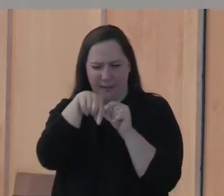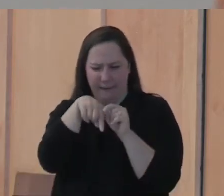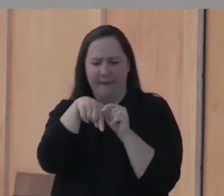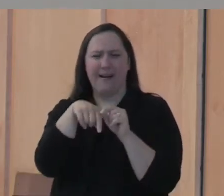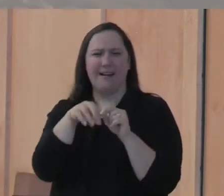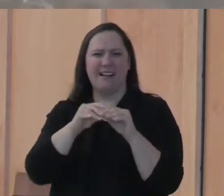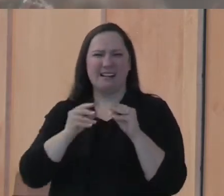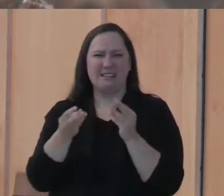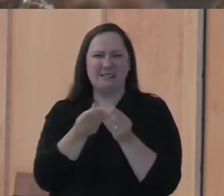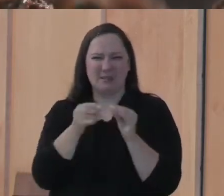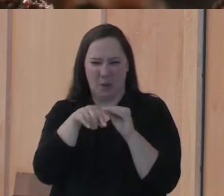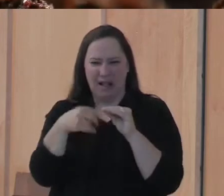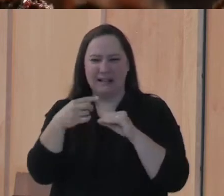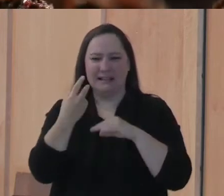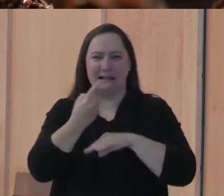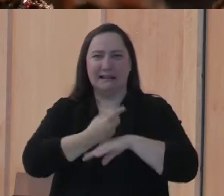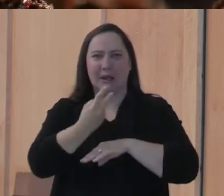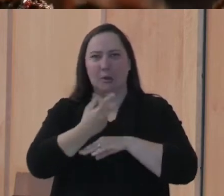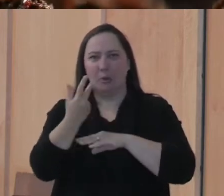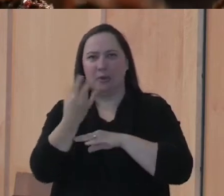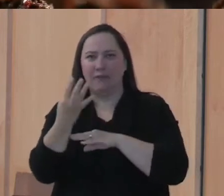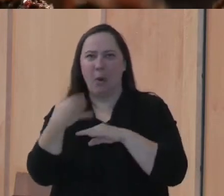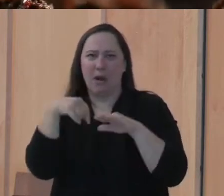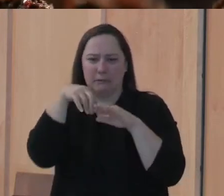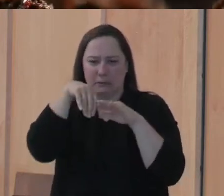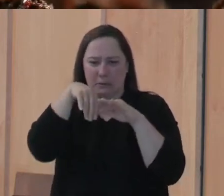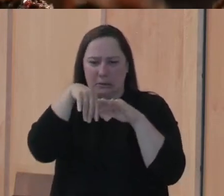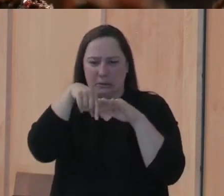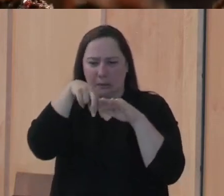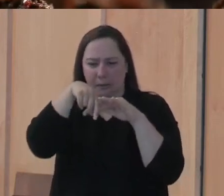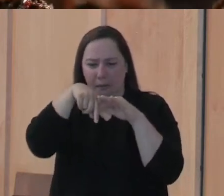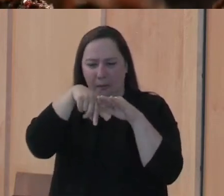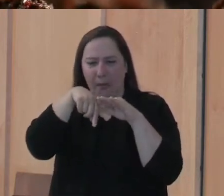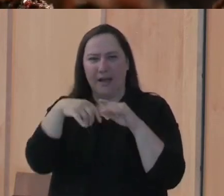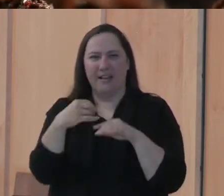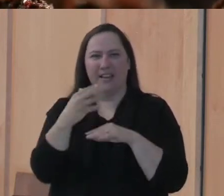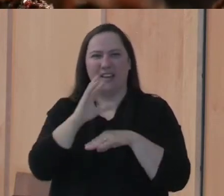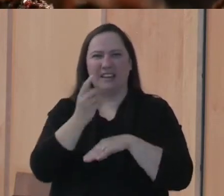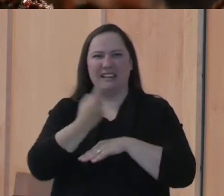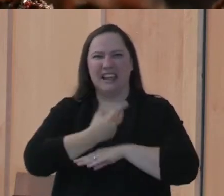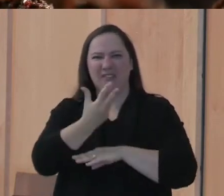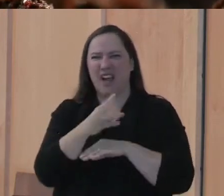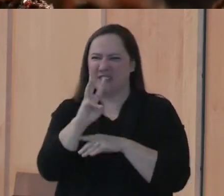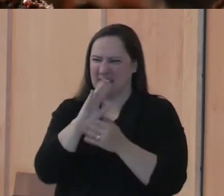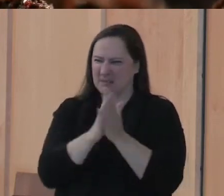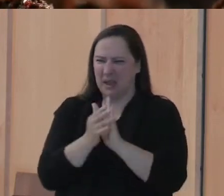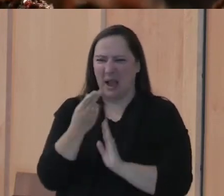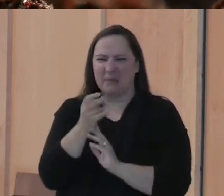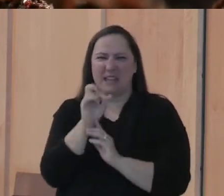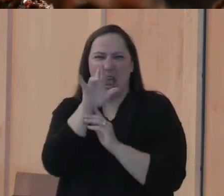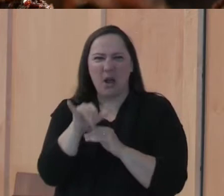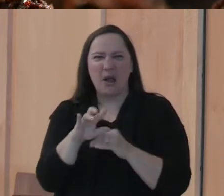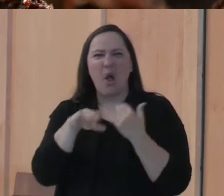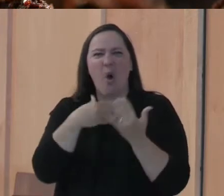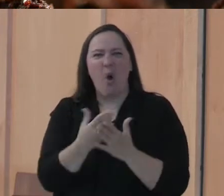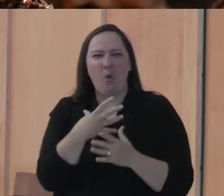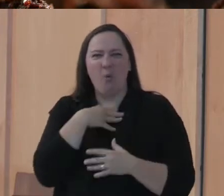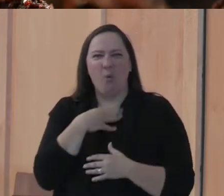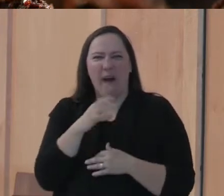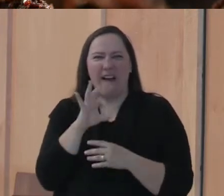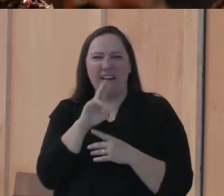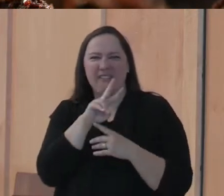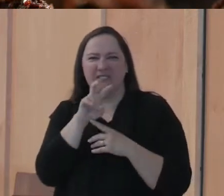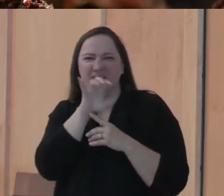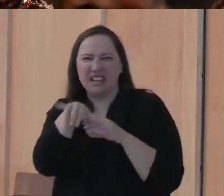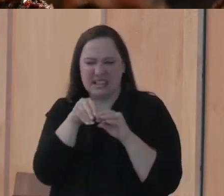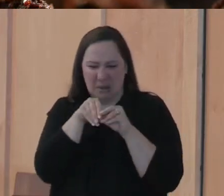Days two, three, four, it's just going down, down, down. Day five and six, all of a sudden it gets really hairy. And all these white fuzzy root hairs just